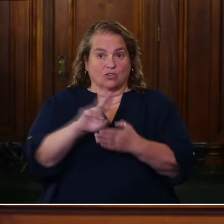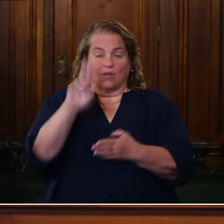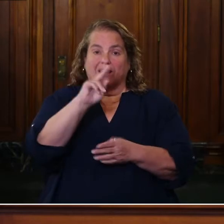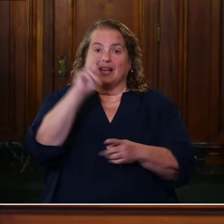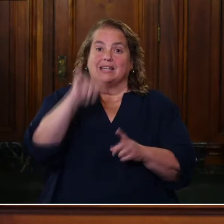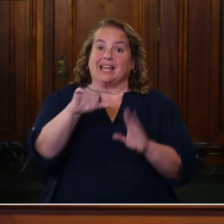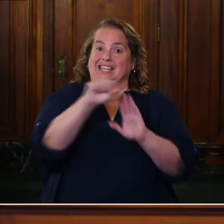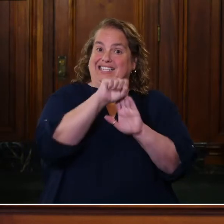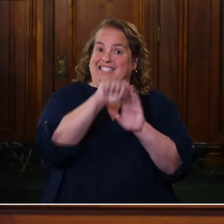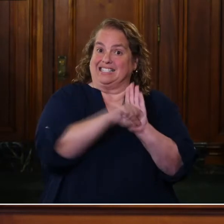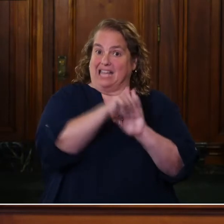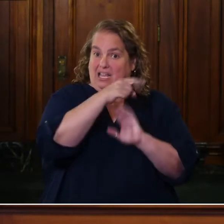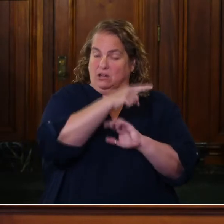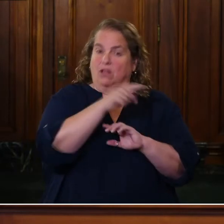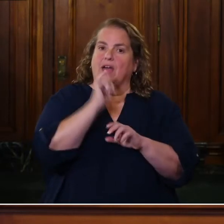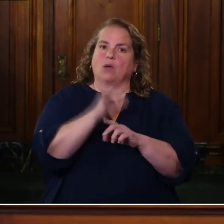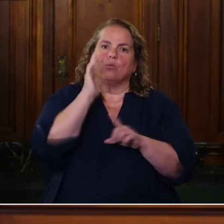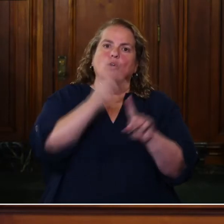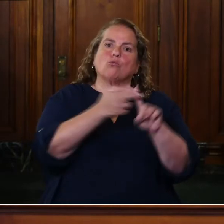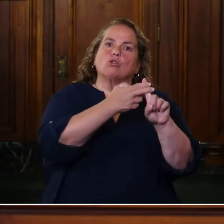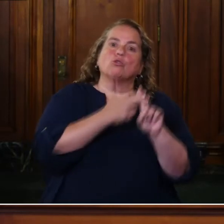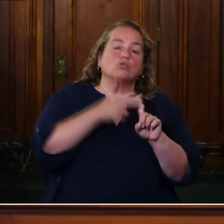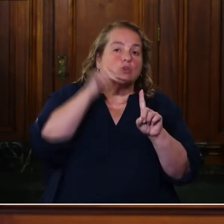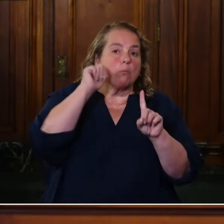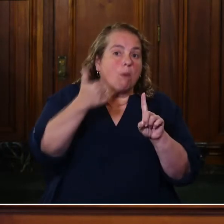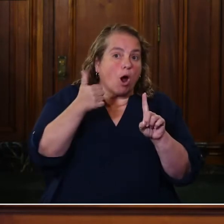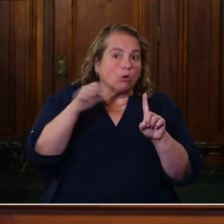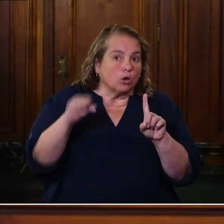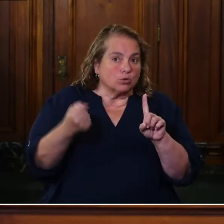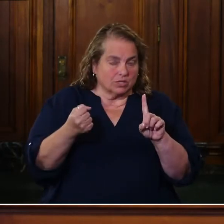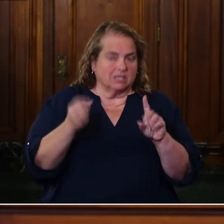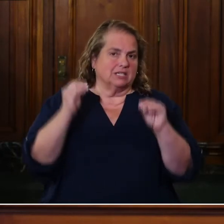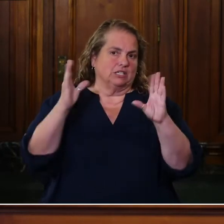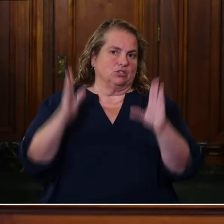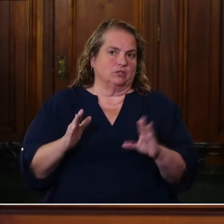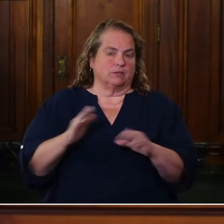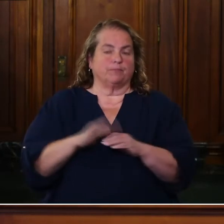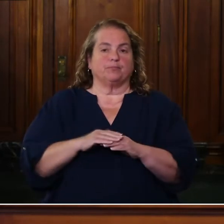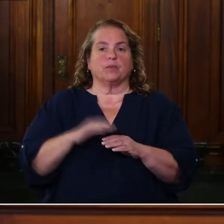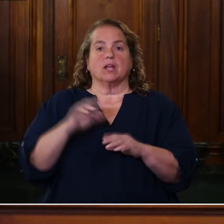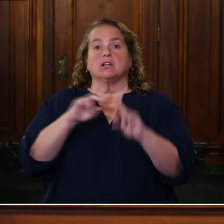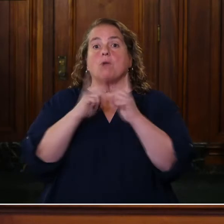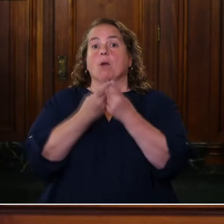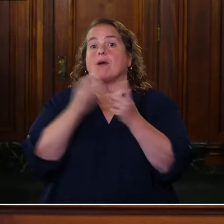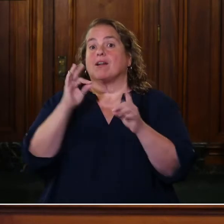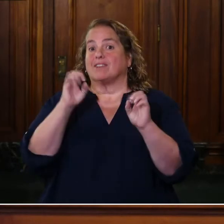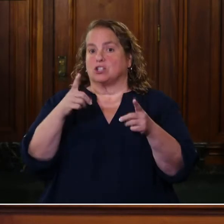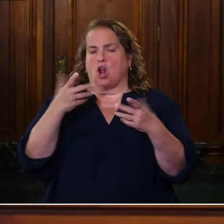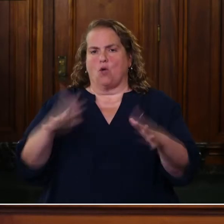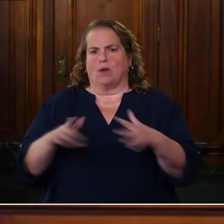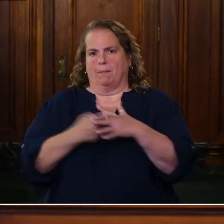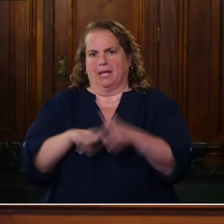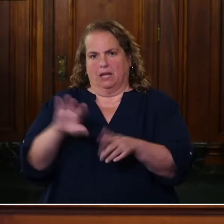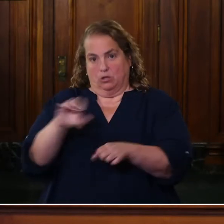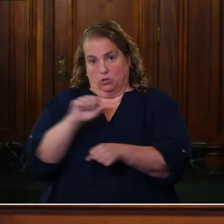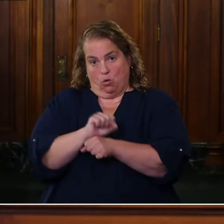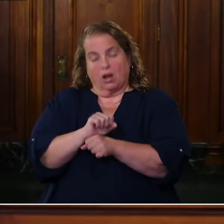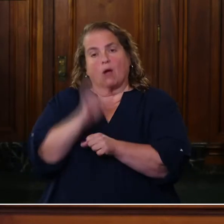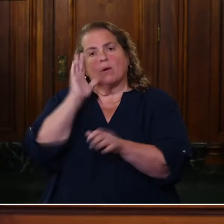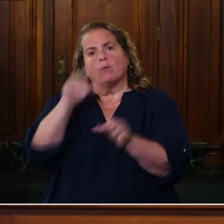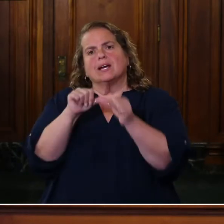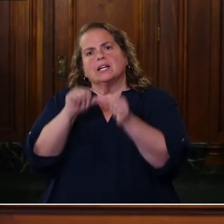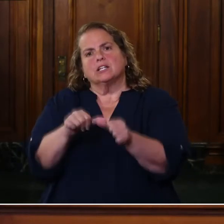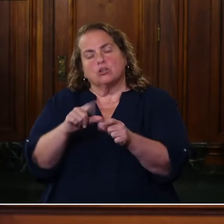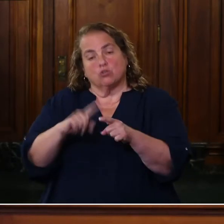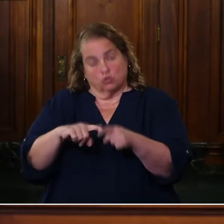tomorrow's nation builders. The Kentucky Department of Education has already begun this work, and we will continue to leverage